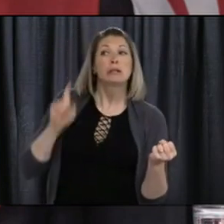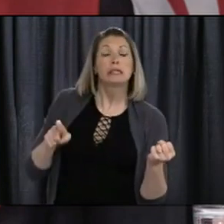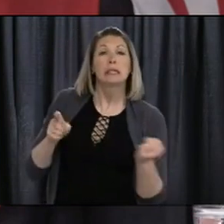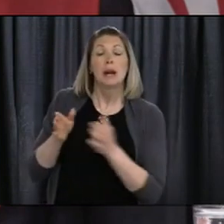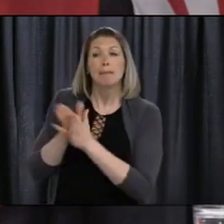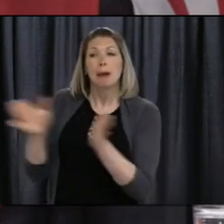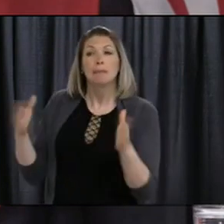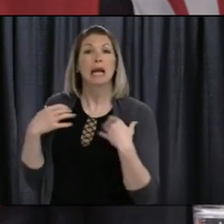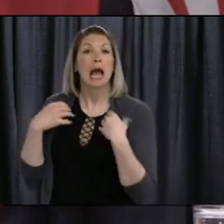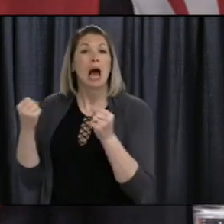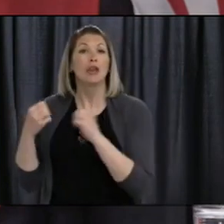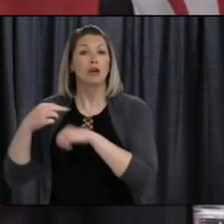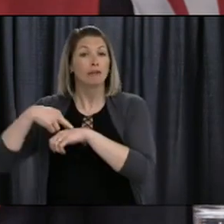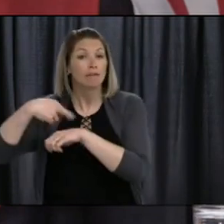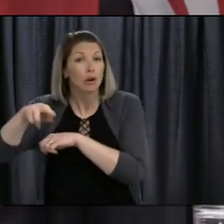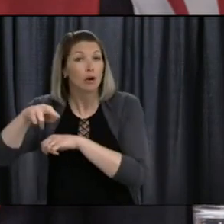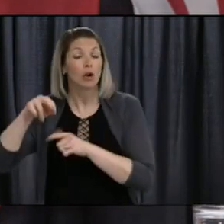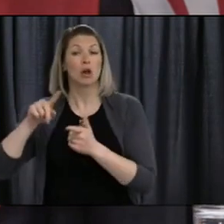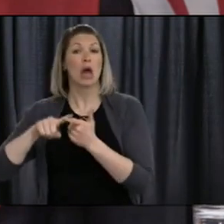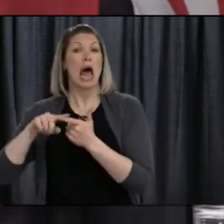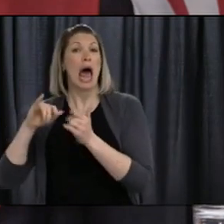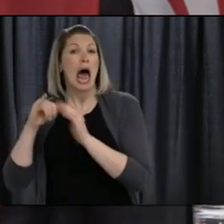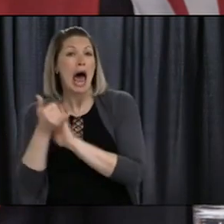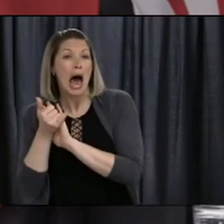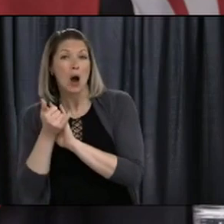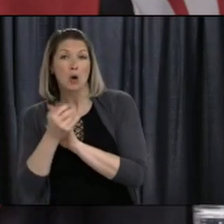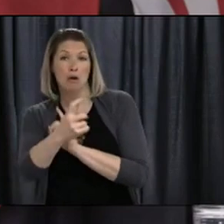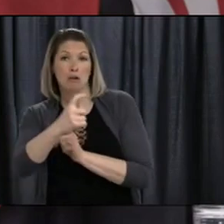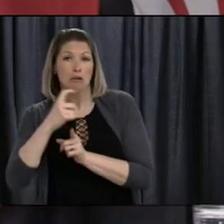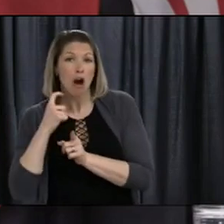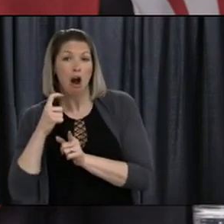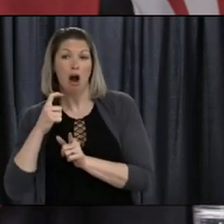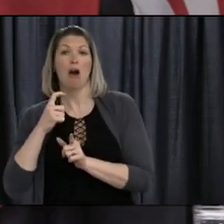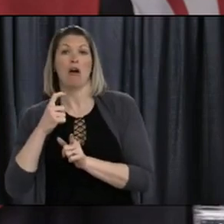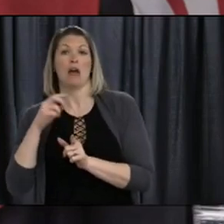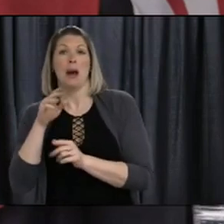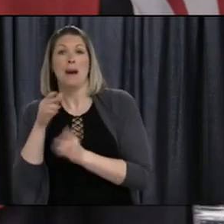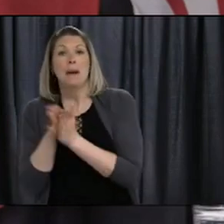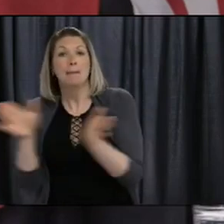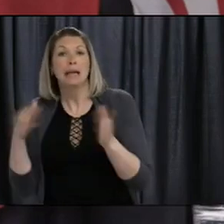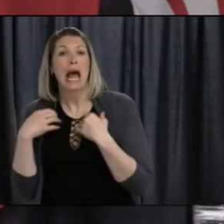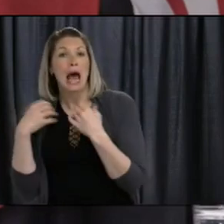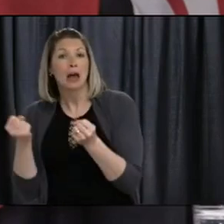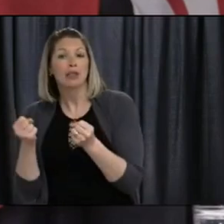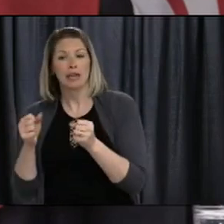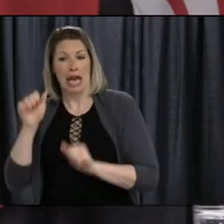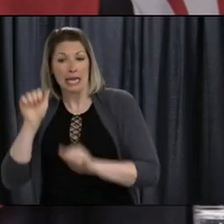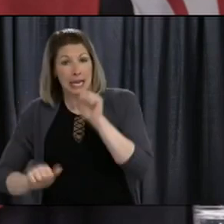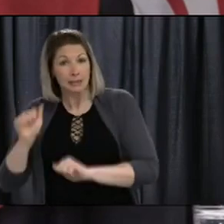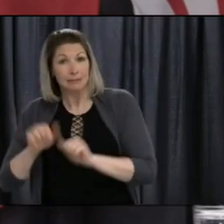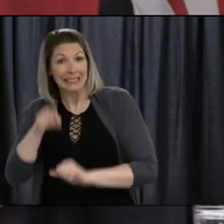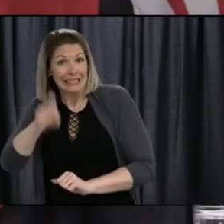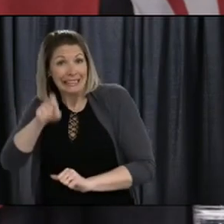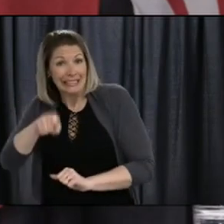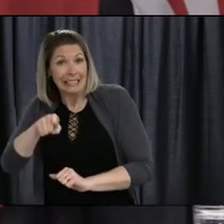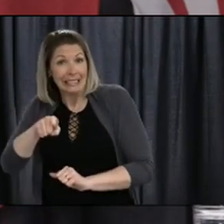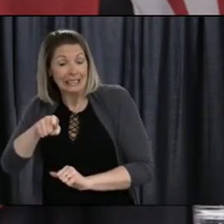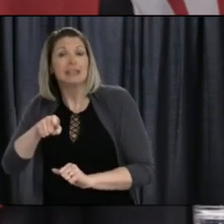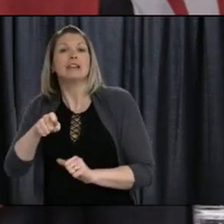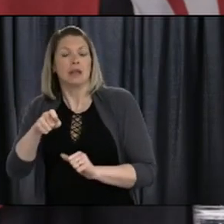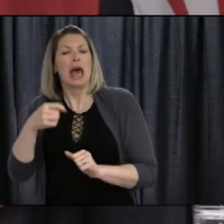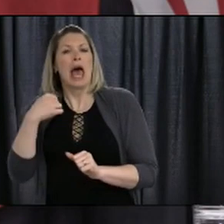extra options available to you today. Newfoundland and Labrador is leading the country in creating innovative